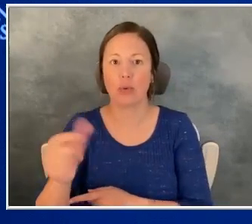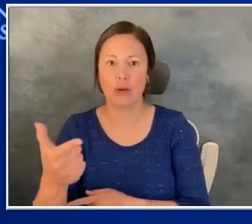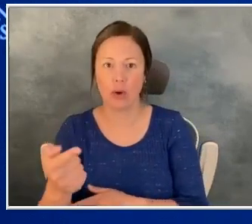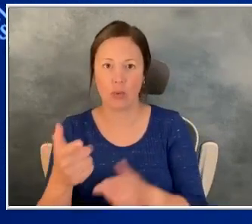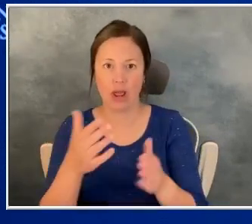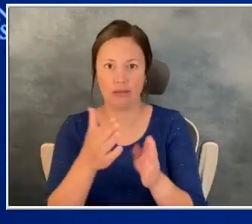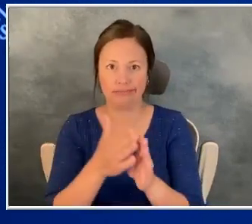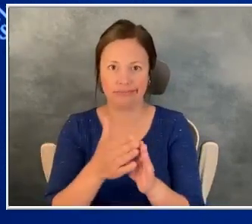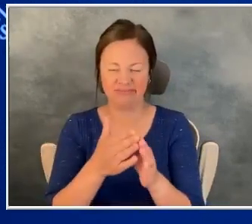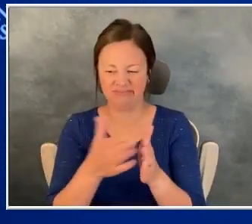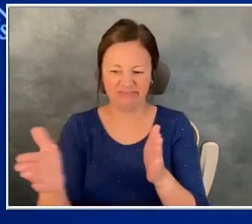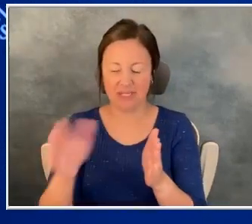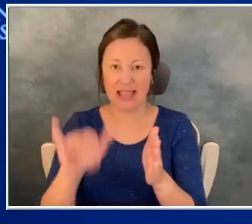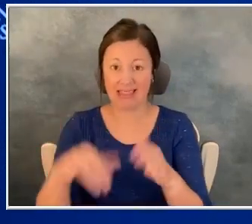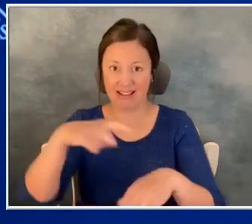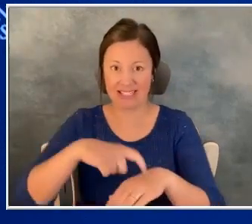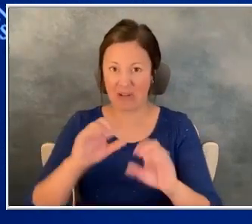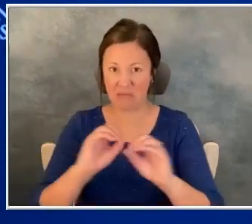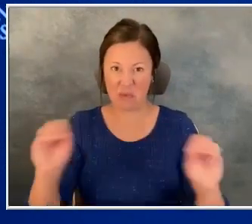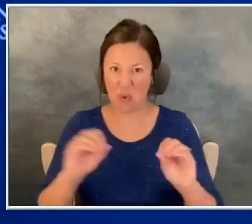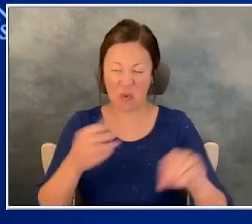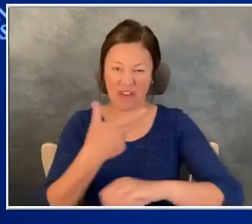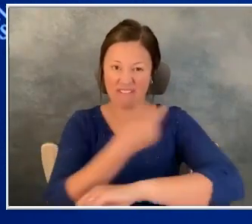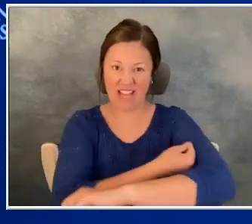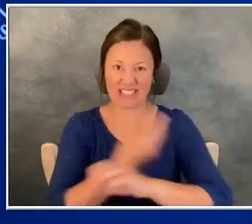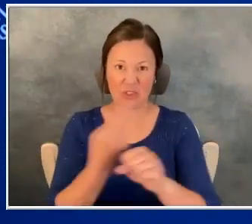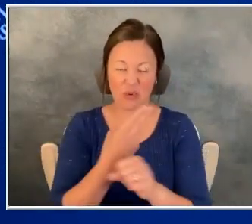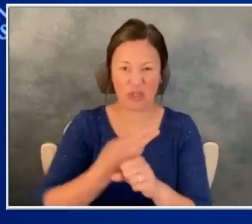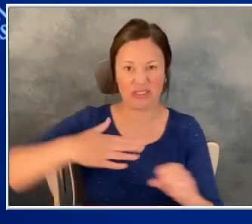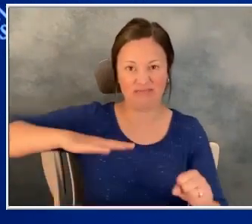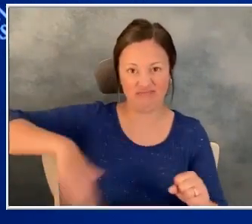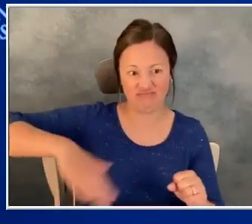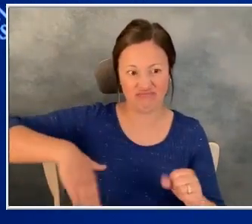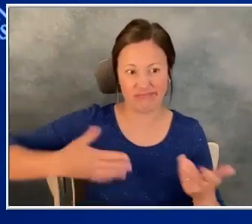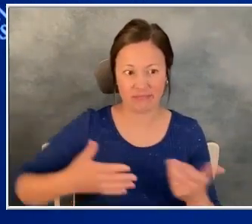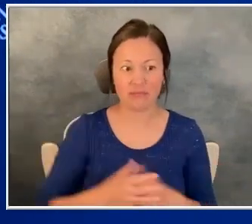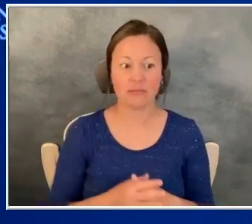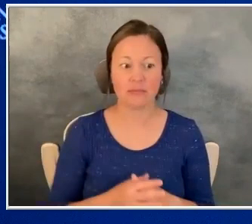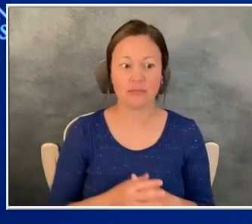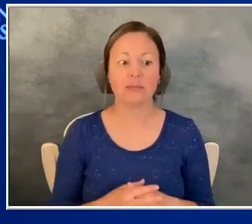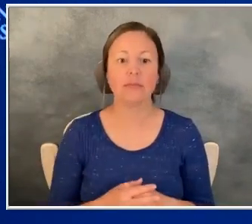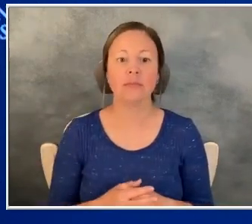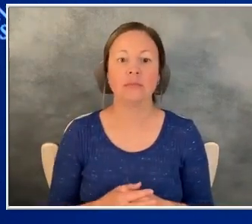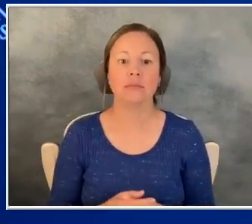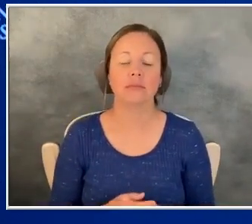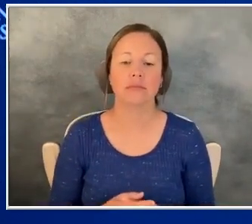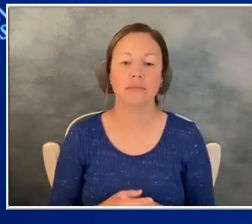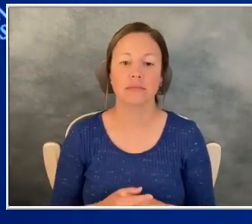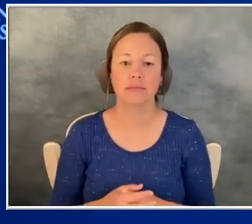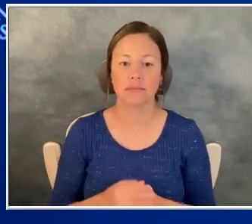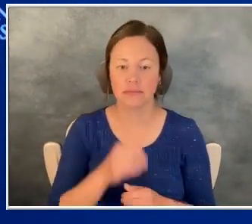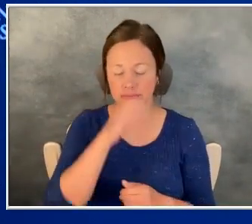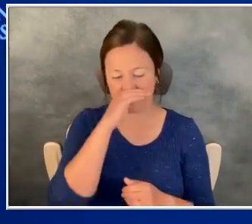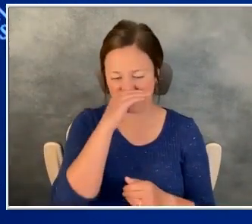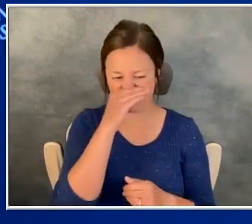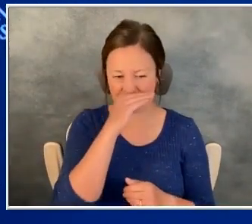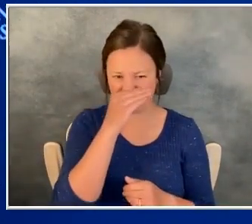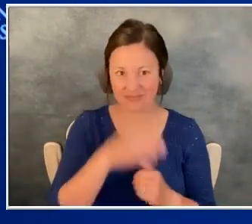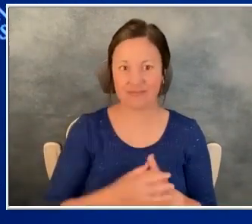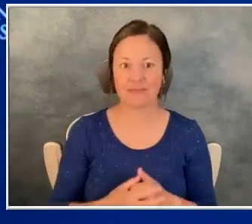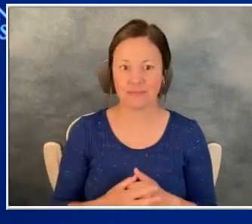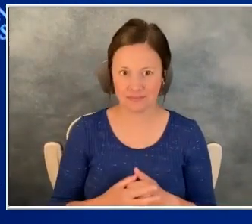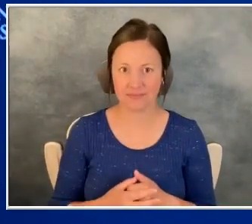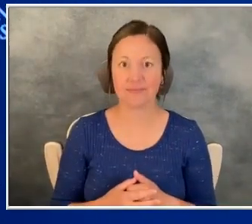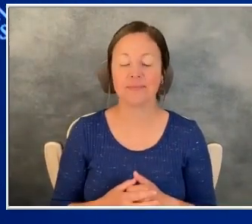really, there wasn't widespread vaccine use or any at that time period that the study participants were initially enrolled.